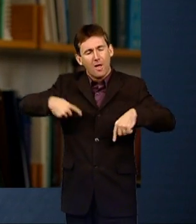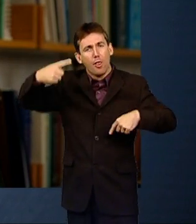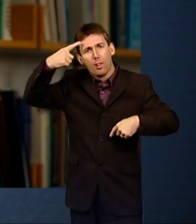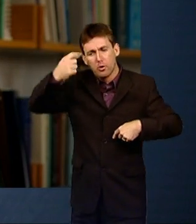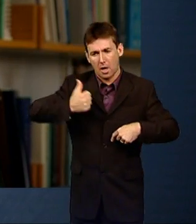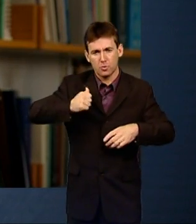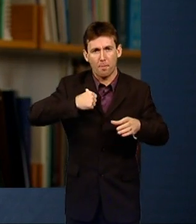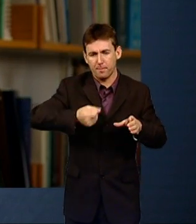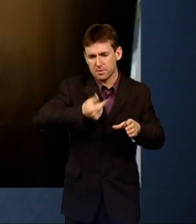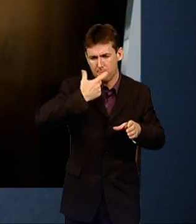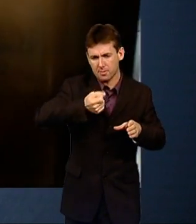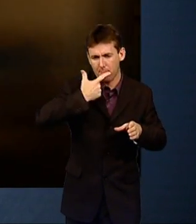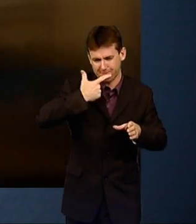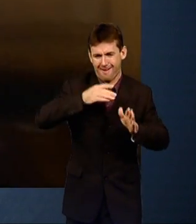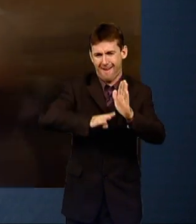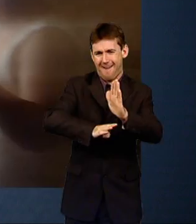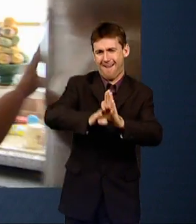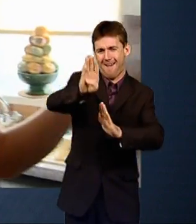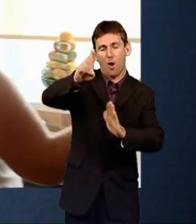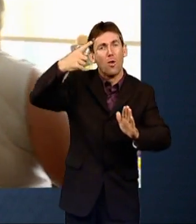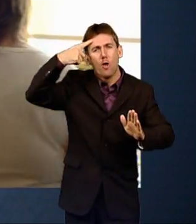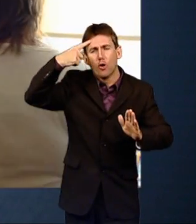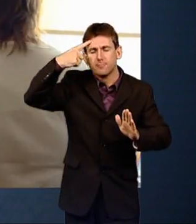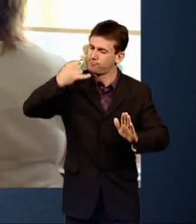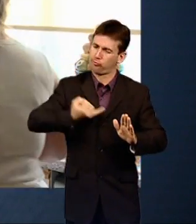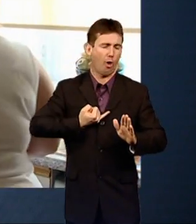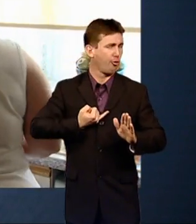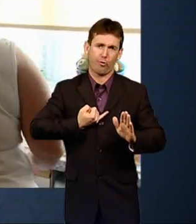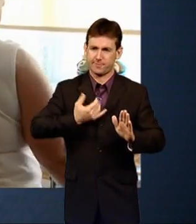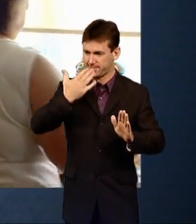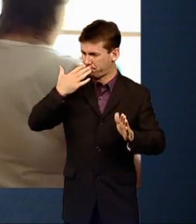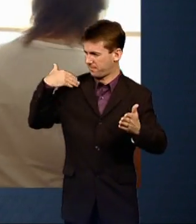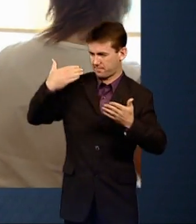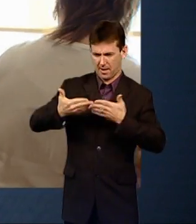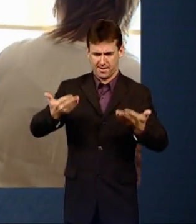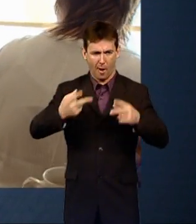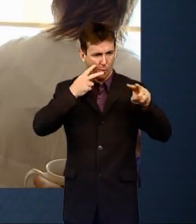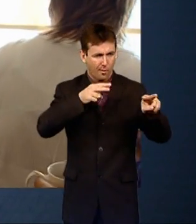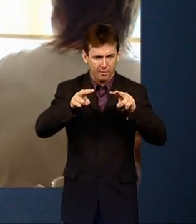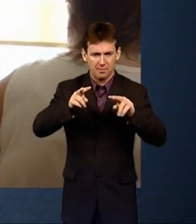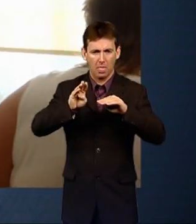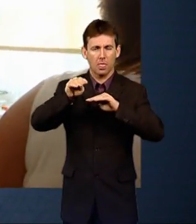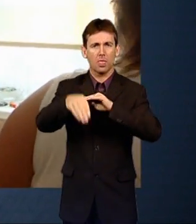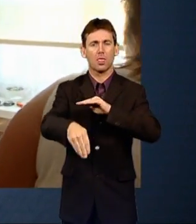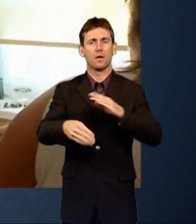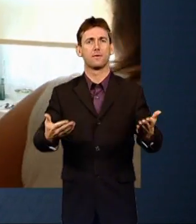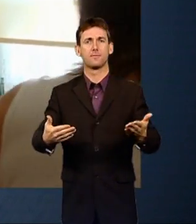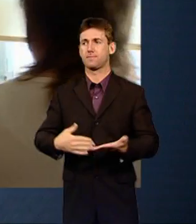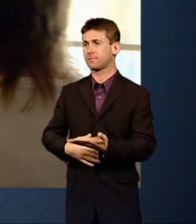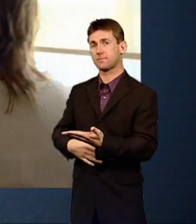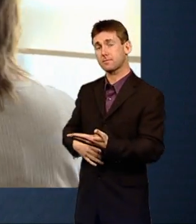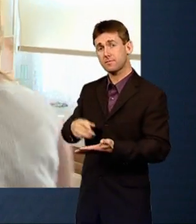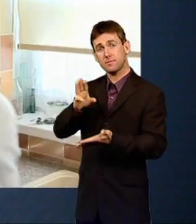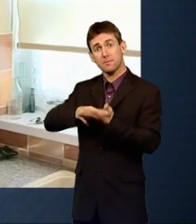That didn't happen to be the case. Until now, parents concerned about putting their children on medication have been reassured that the benefits